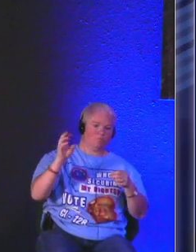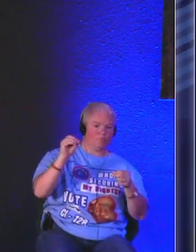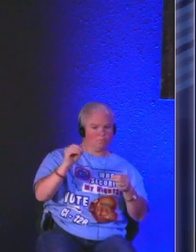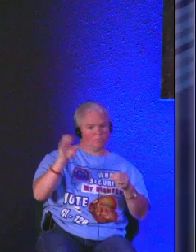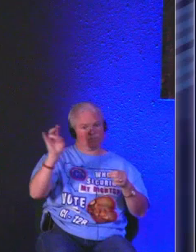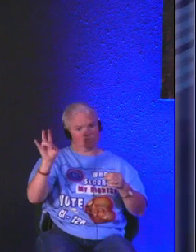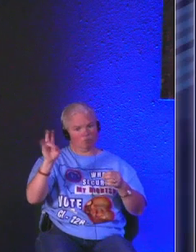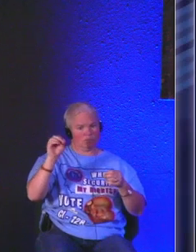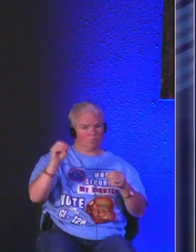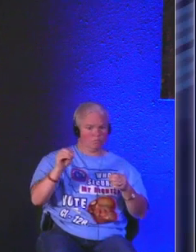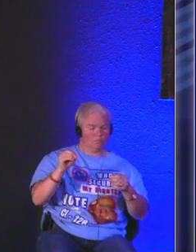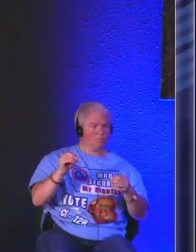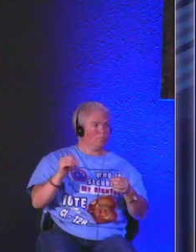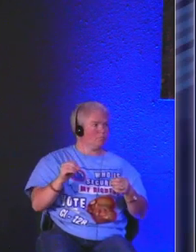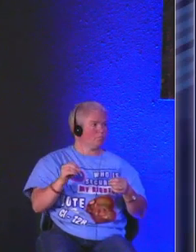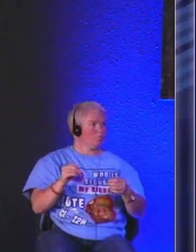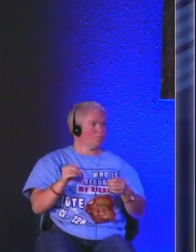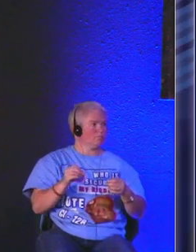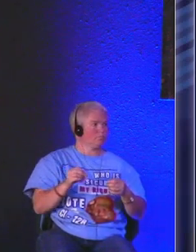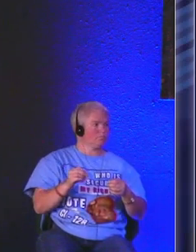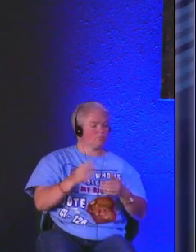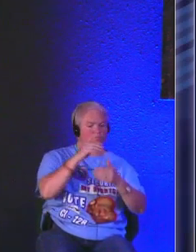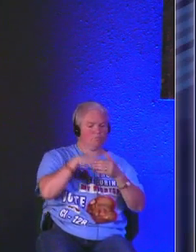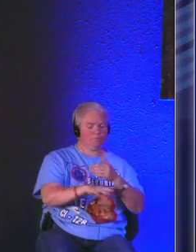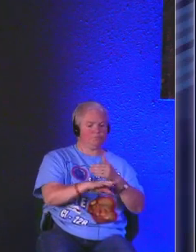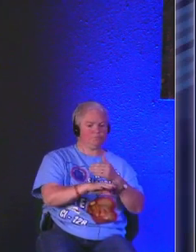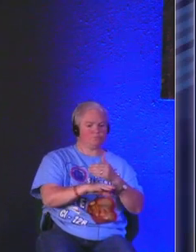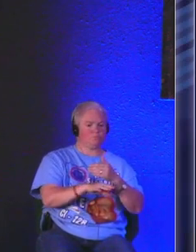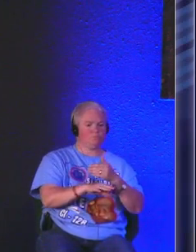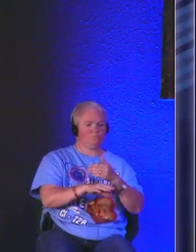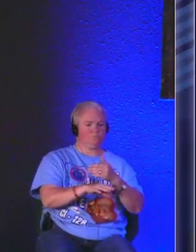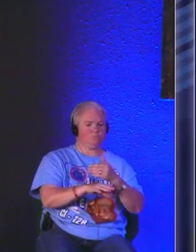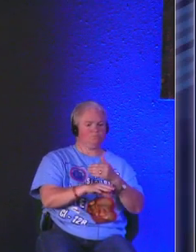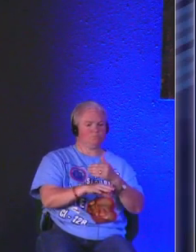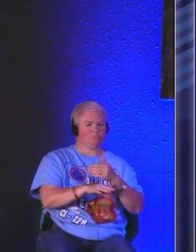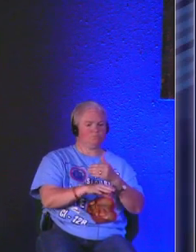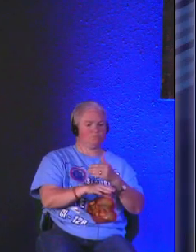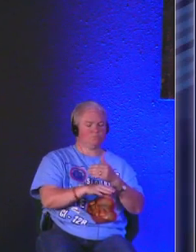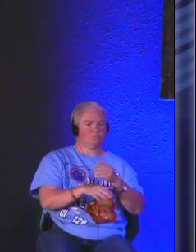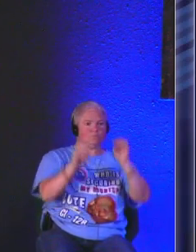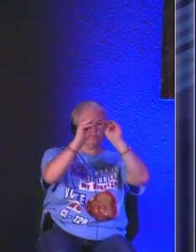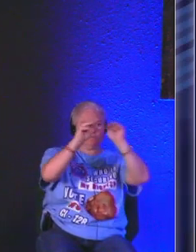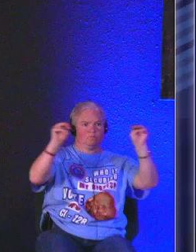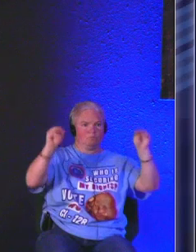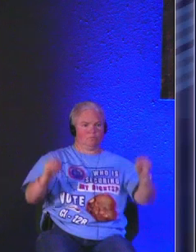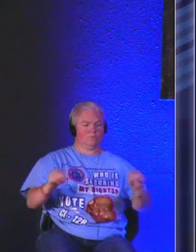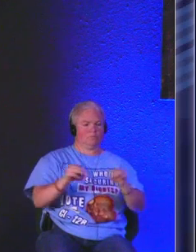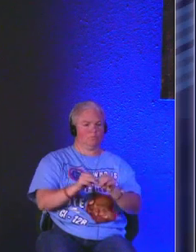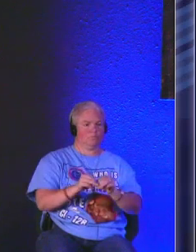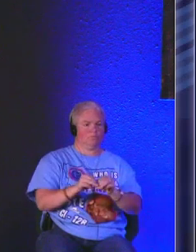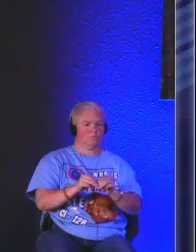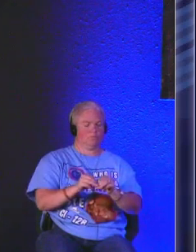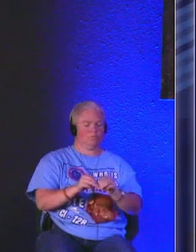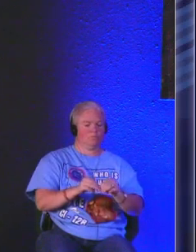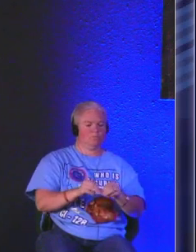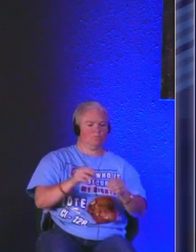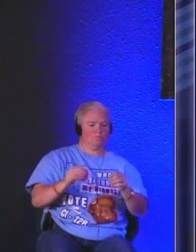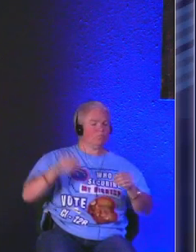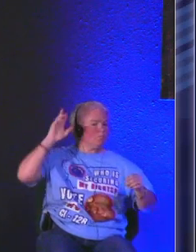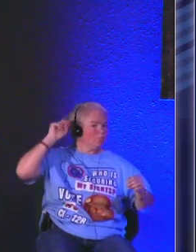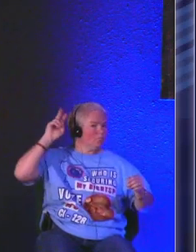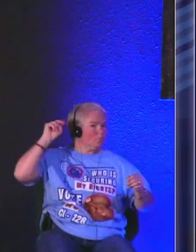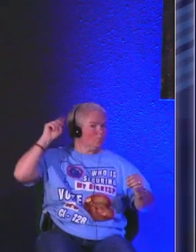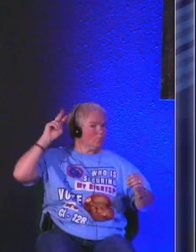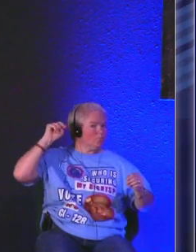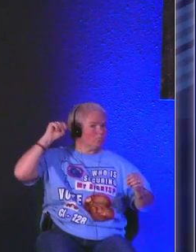and 70s and boy if I could just have been born a century ago and I could have been in Montana with a ranch and a